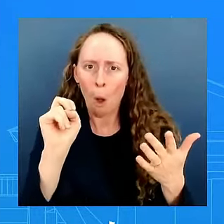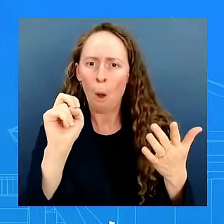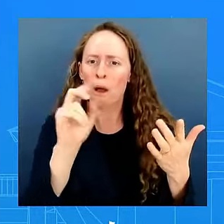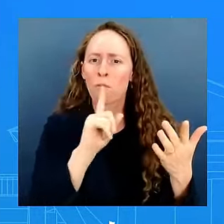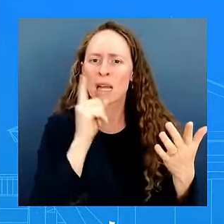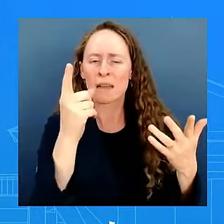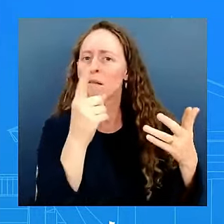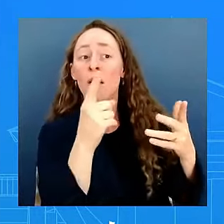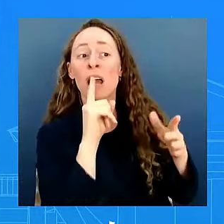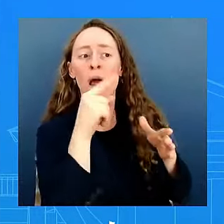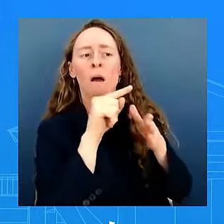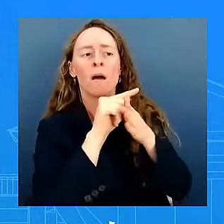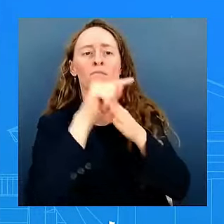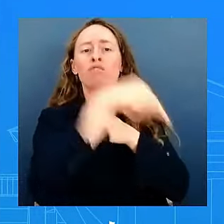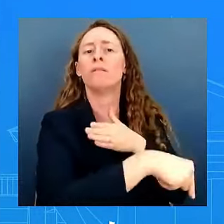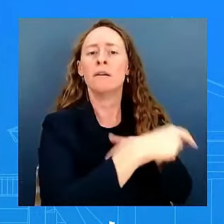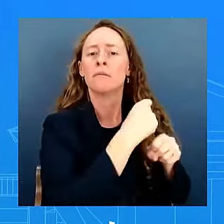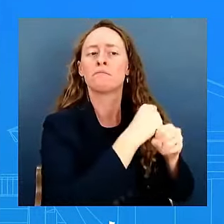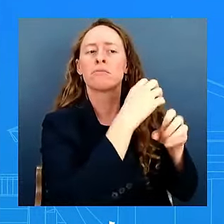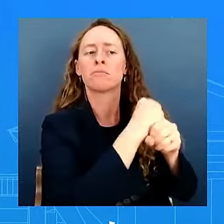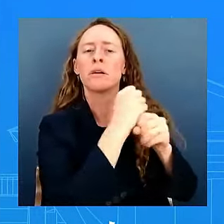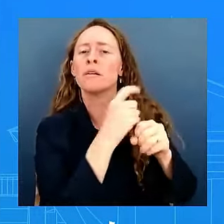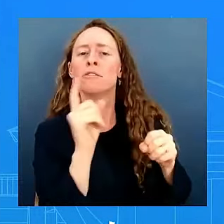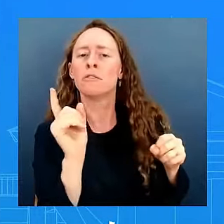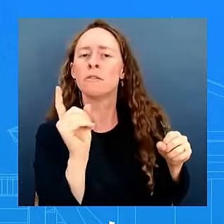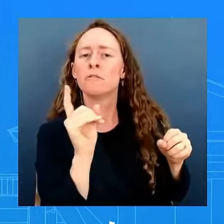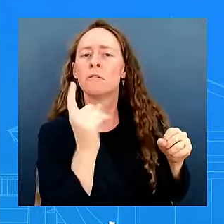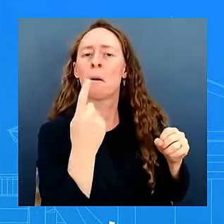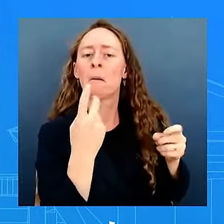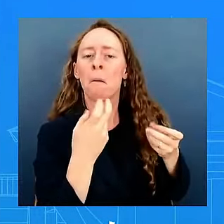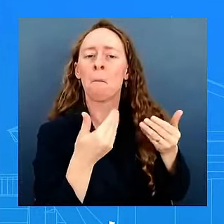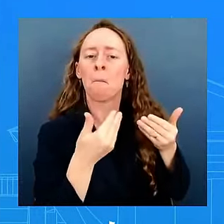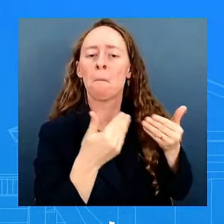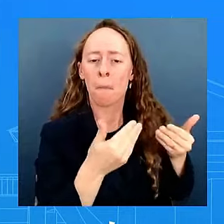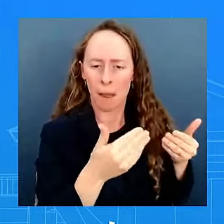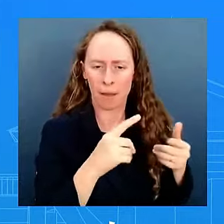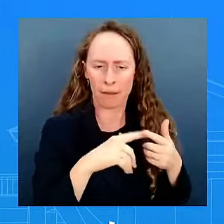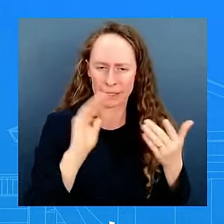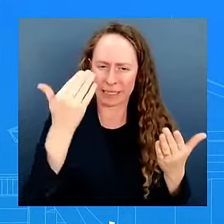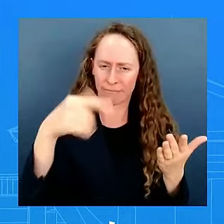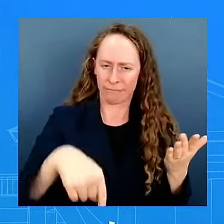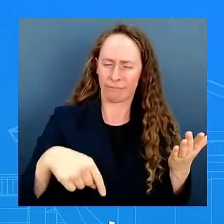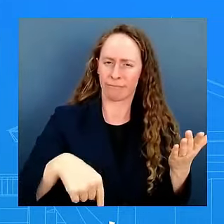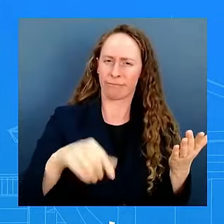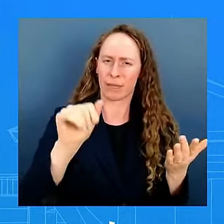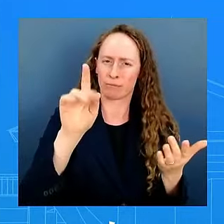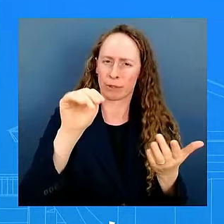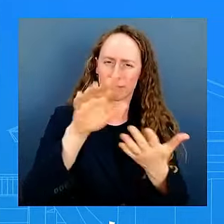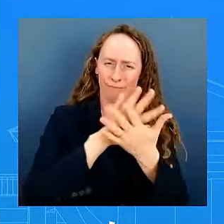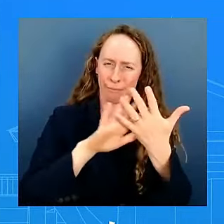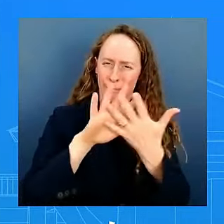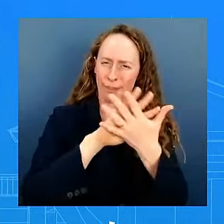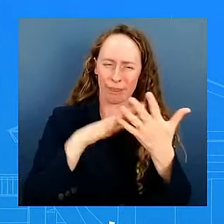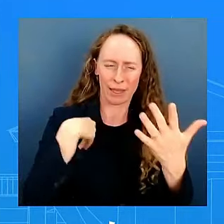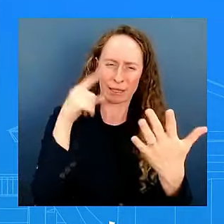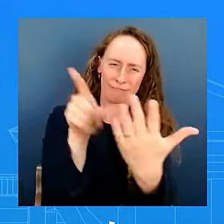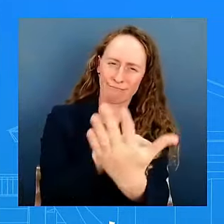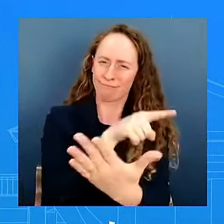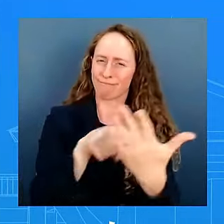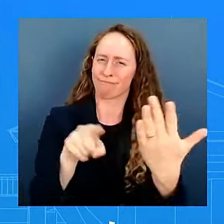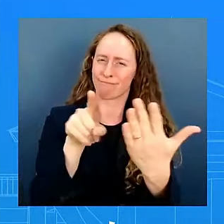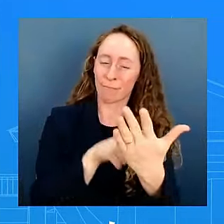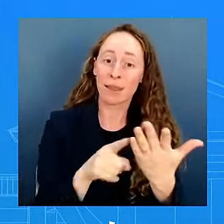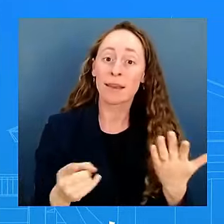a topic of criticism um and now you know for instance this week in the debate the vice president